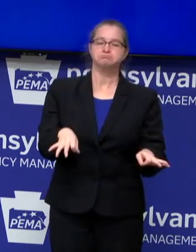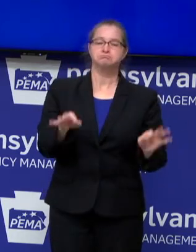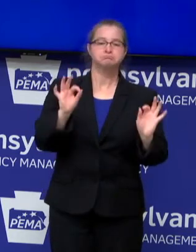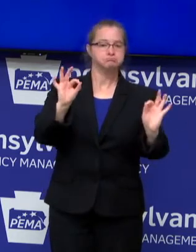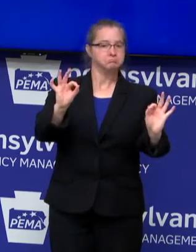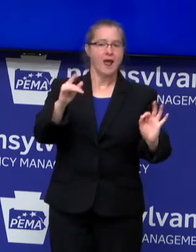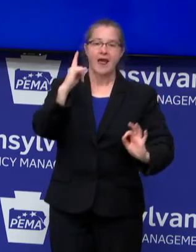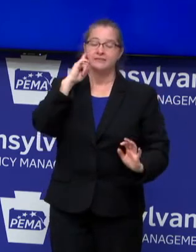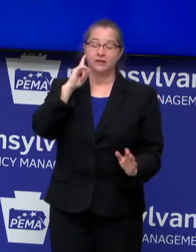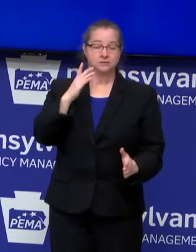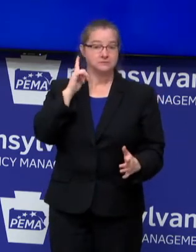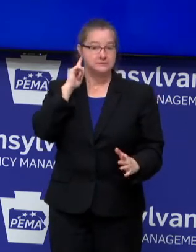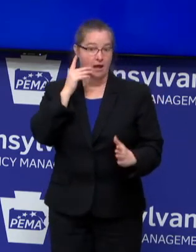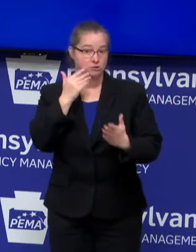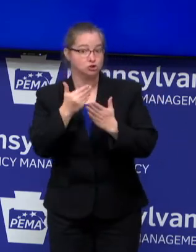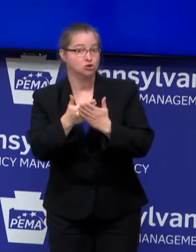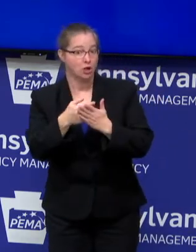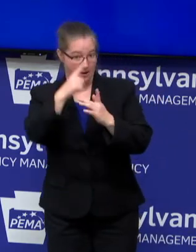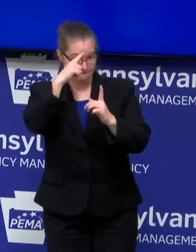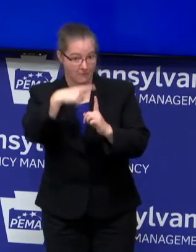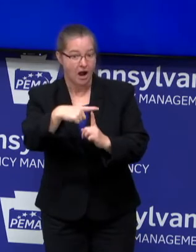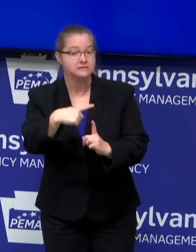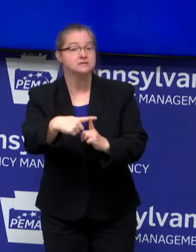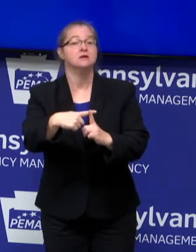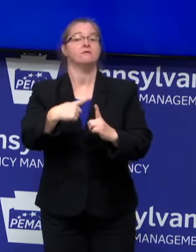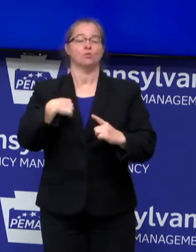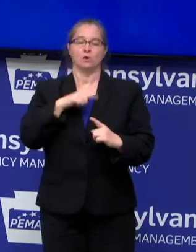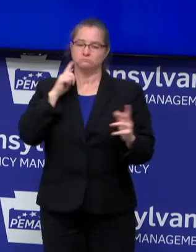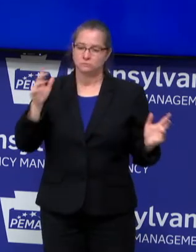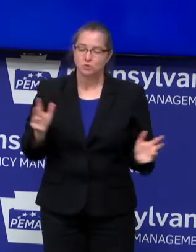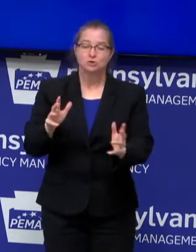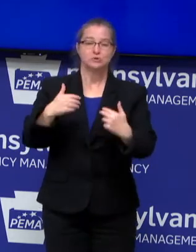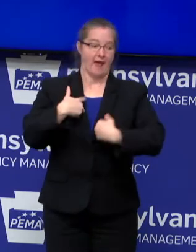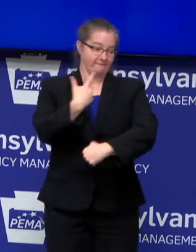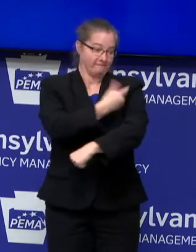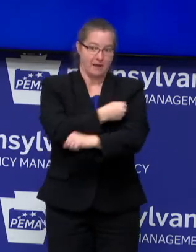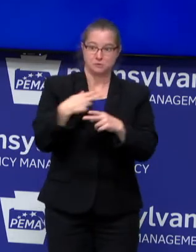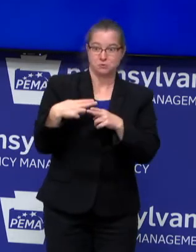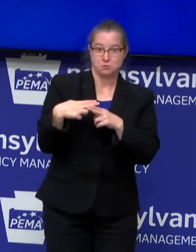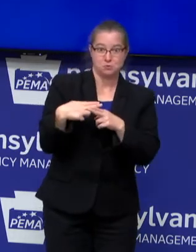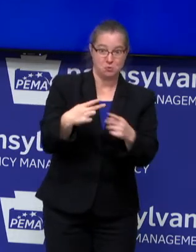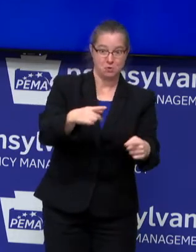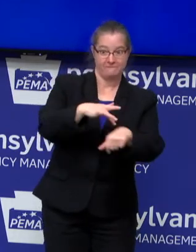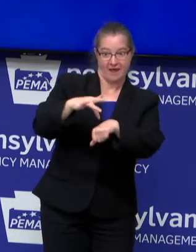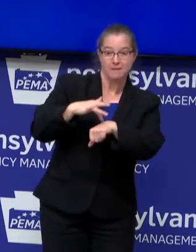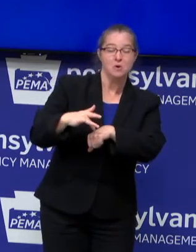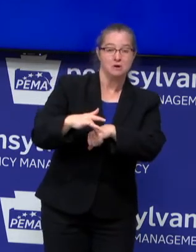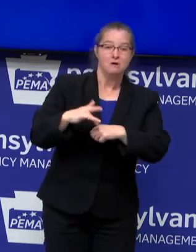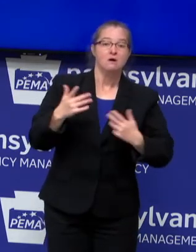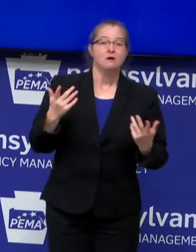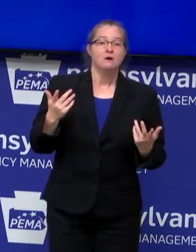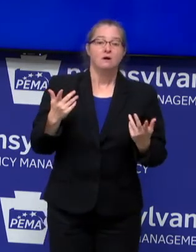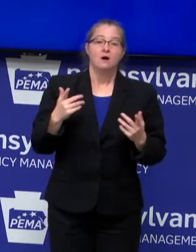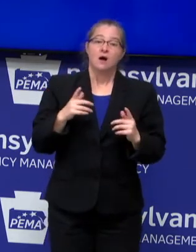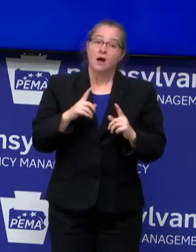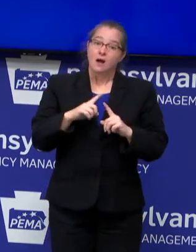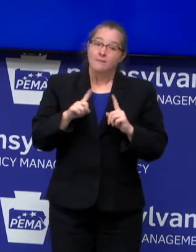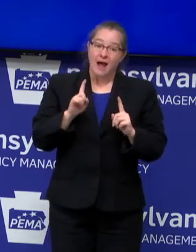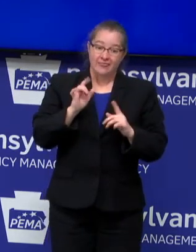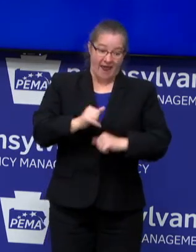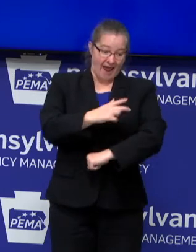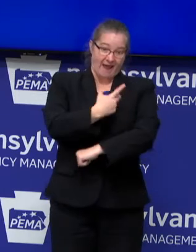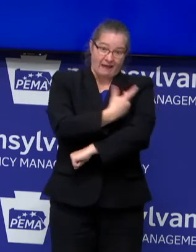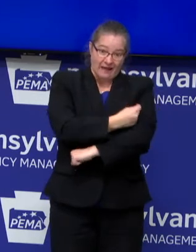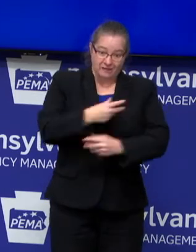promising. We're very encouraged and excited about the vaccine soon coming on board here, but the distribution for that